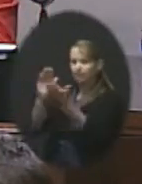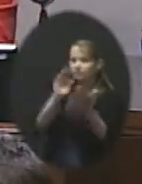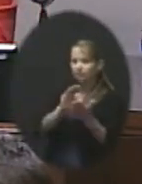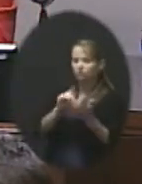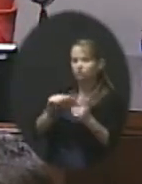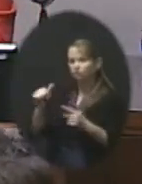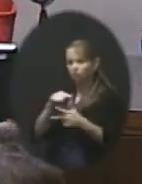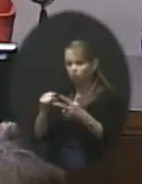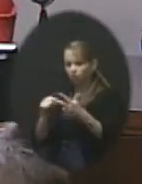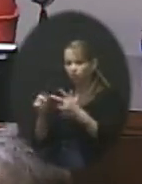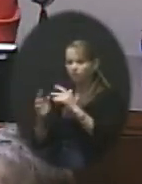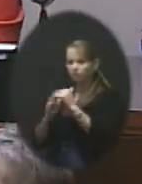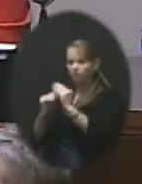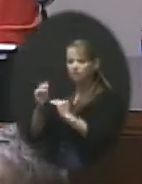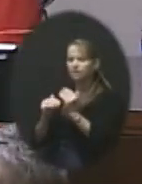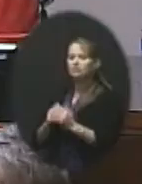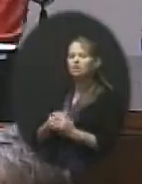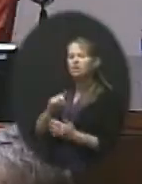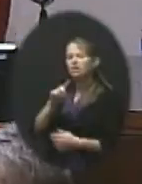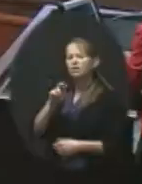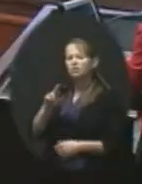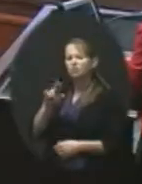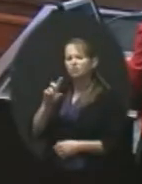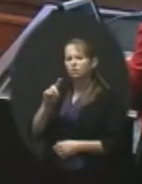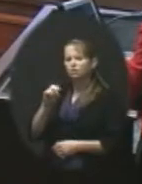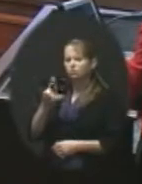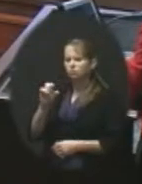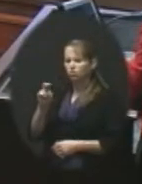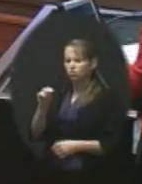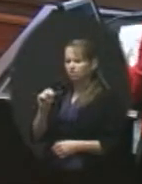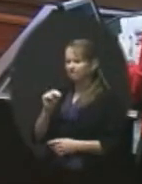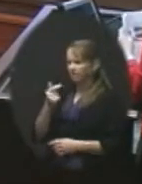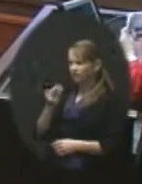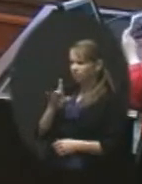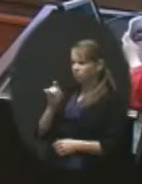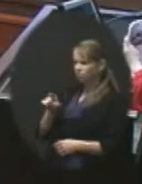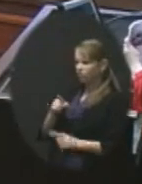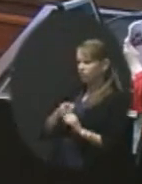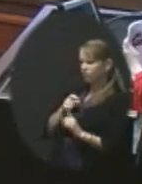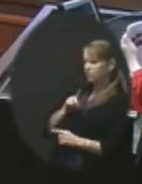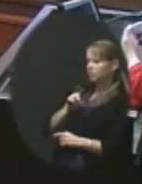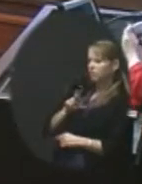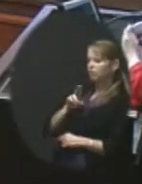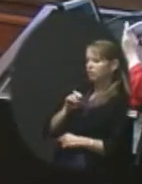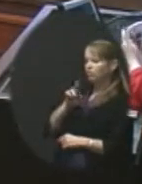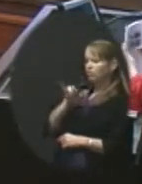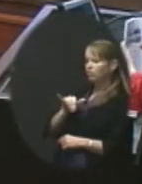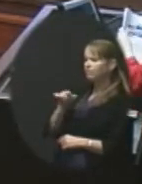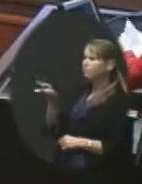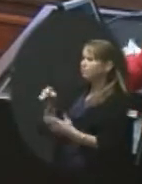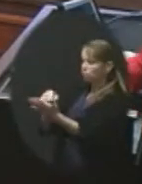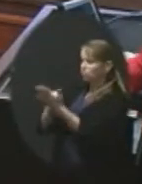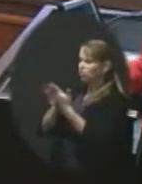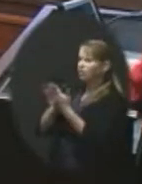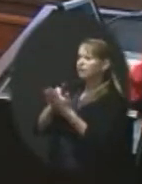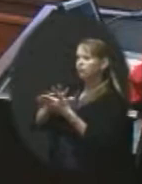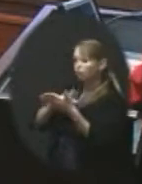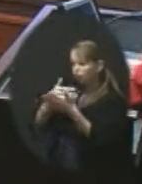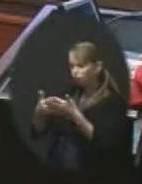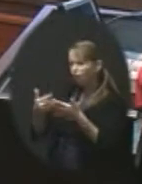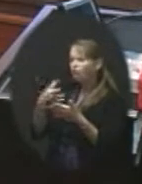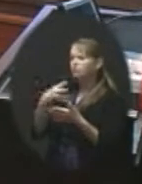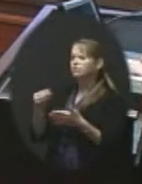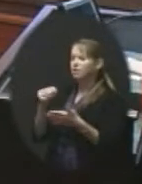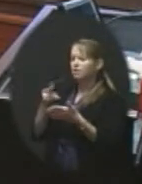Dr. Dugan, a couple of things that I, questions I had. You bet. As you're showing all these charts and, and you're showing the enrollment